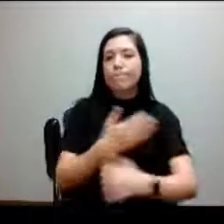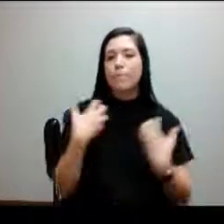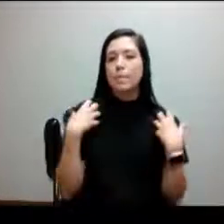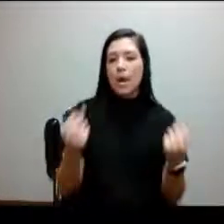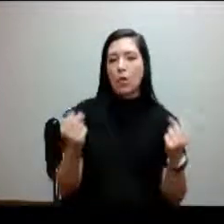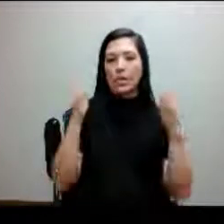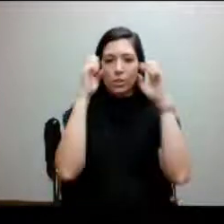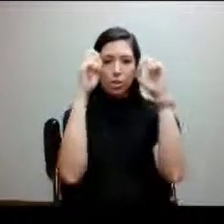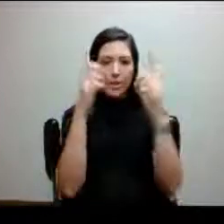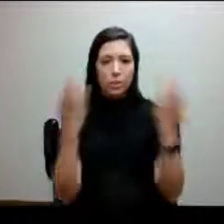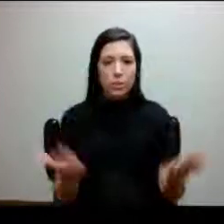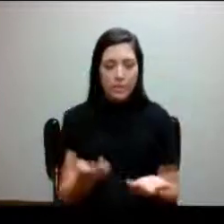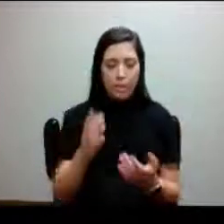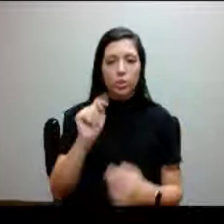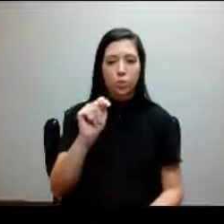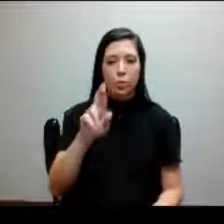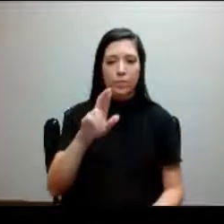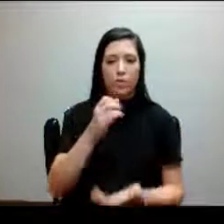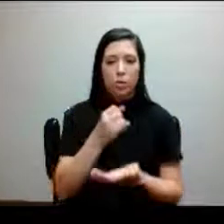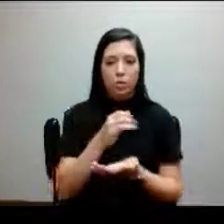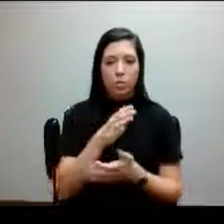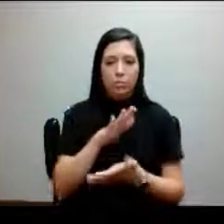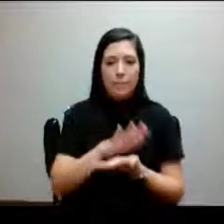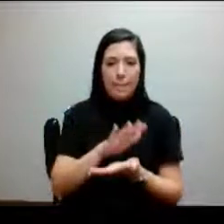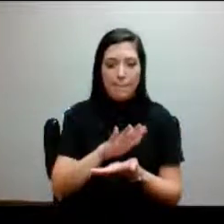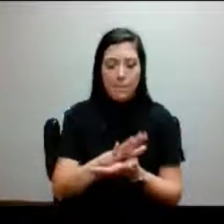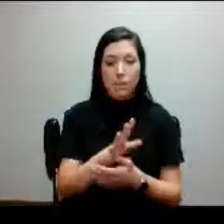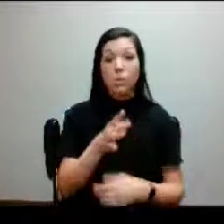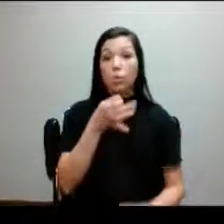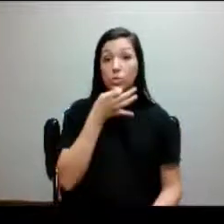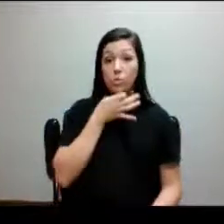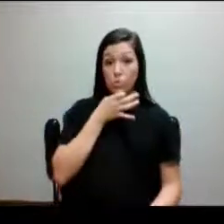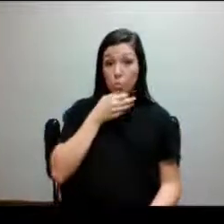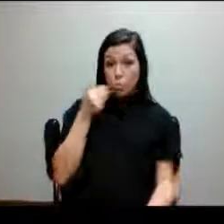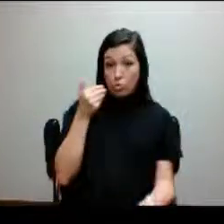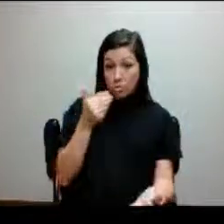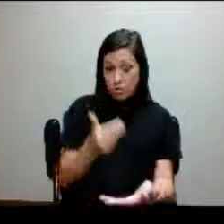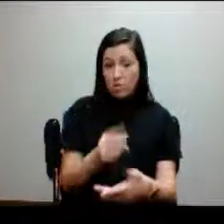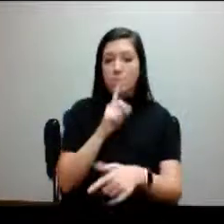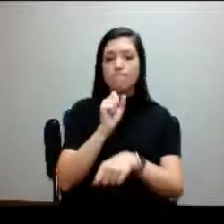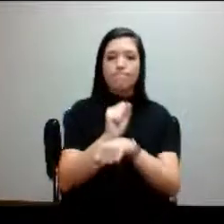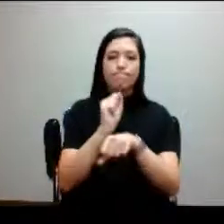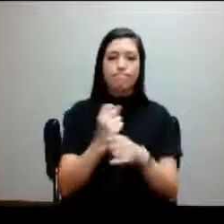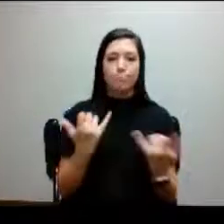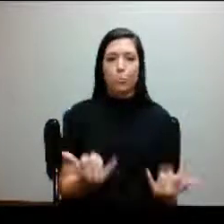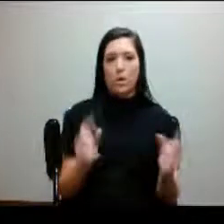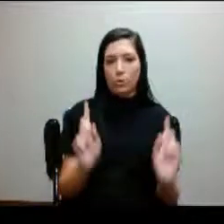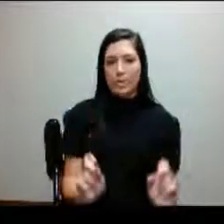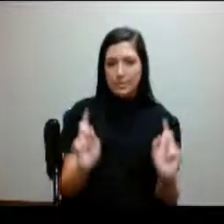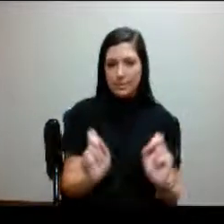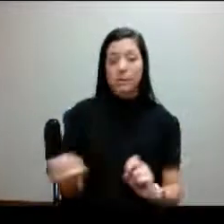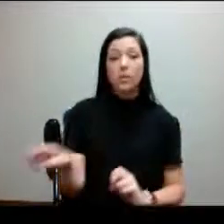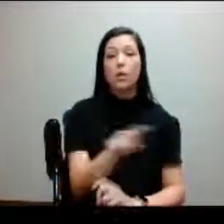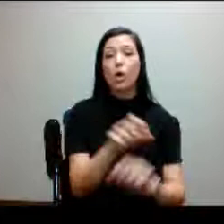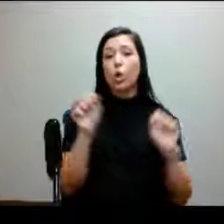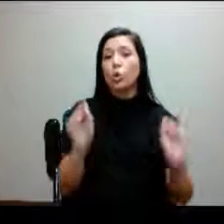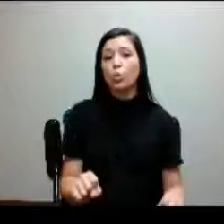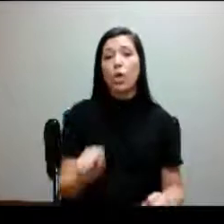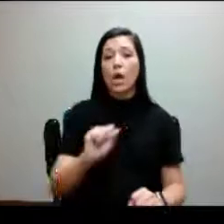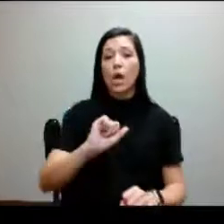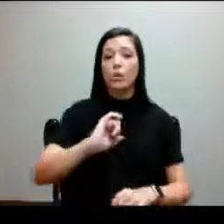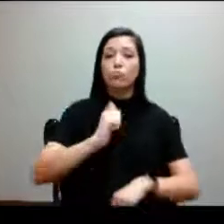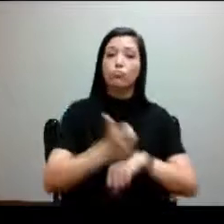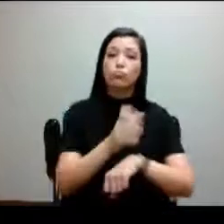at the Trinity River campus. so starting very soon, and we're actually testing it right now, you will be able to book appointments